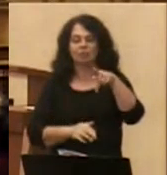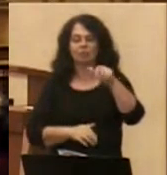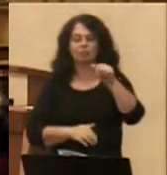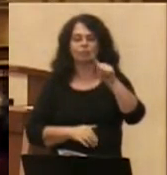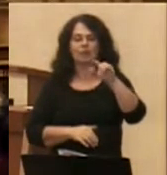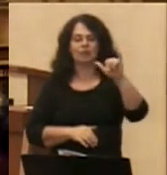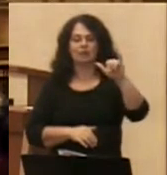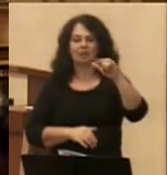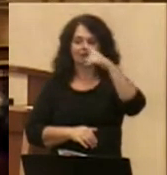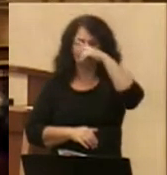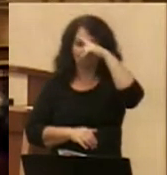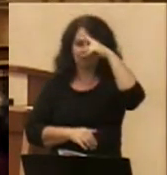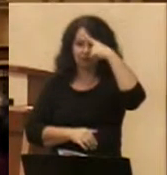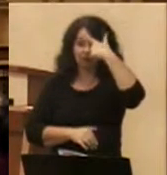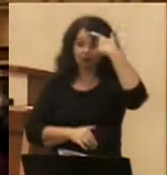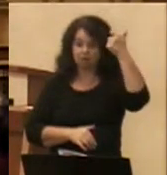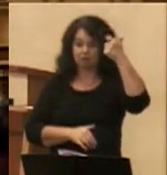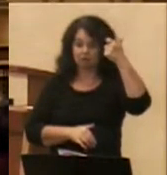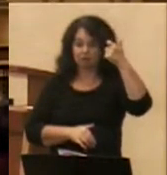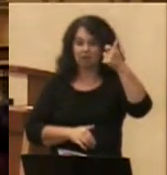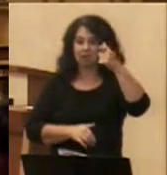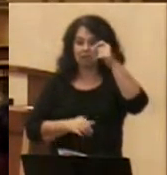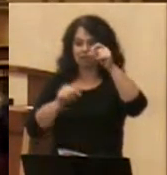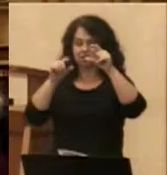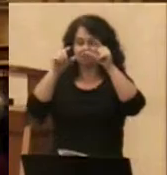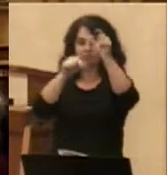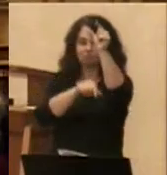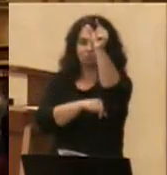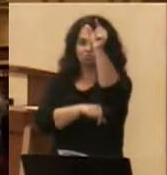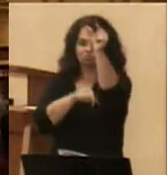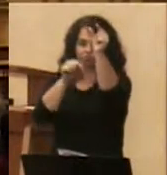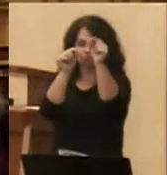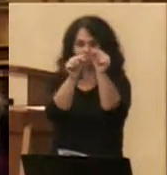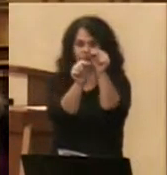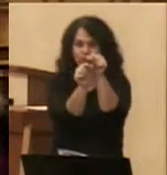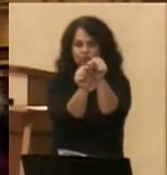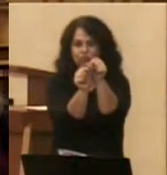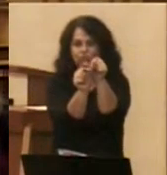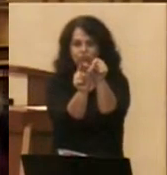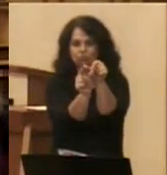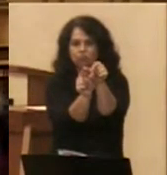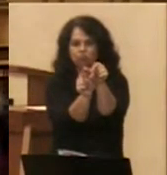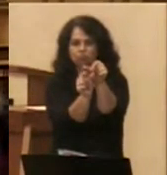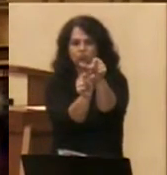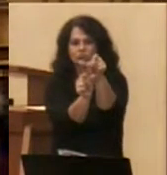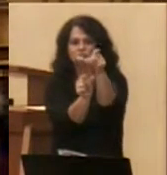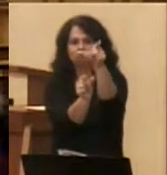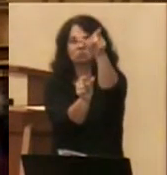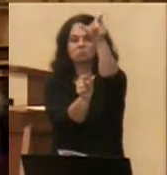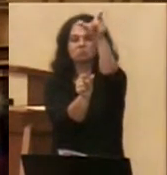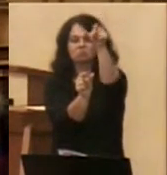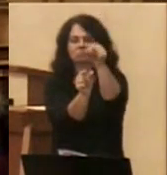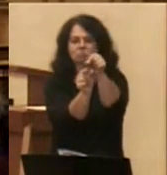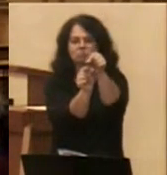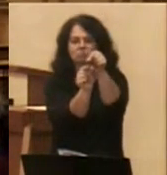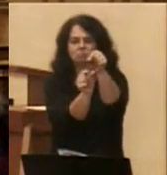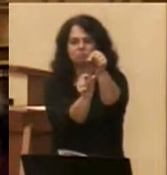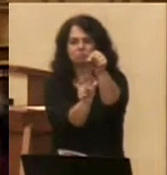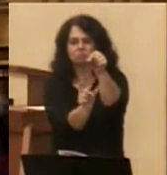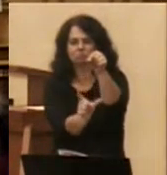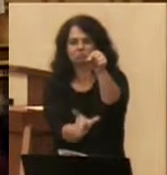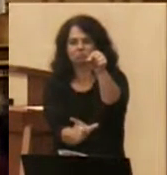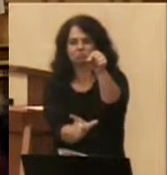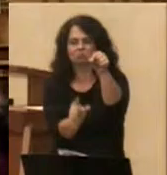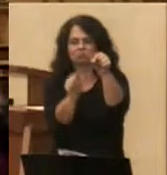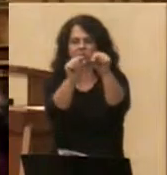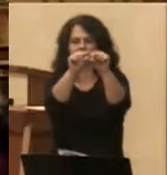the outside than it is in the middle. We see this first in Christian art in the 600s